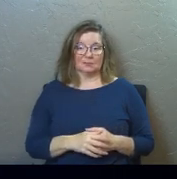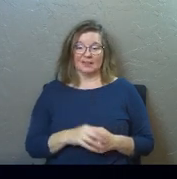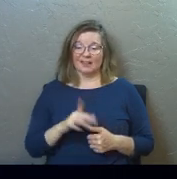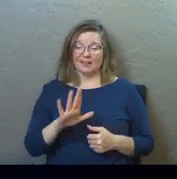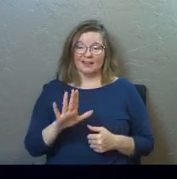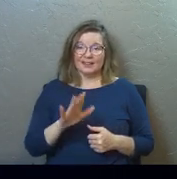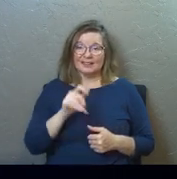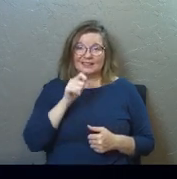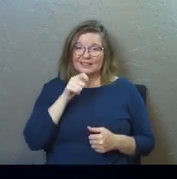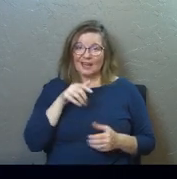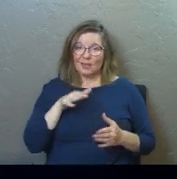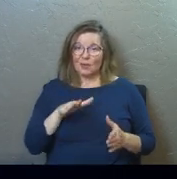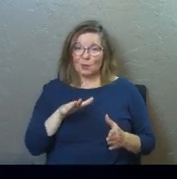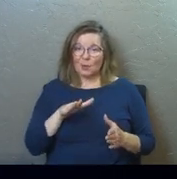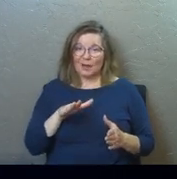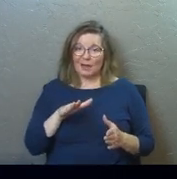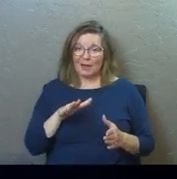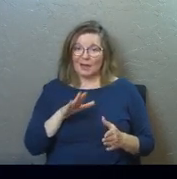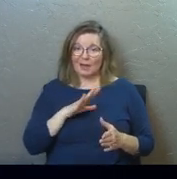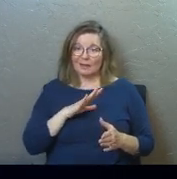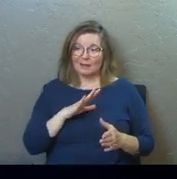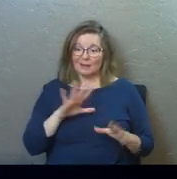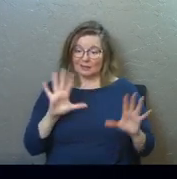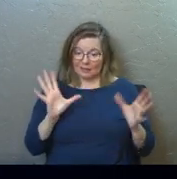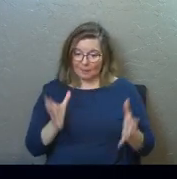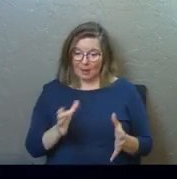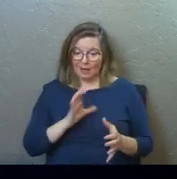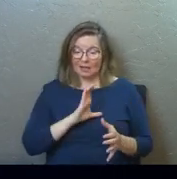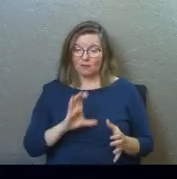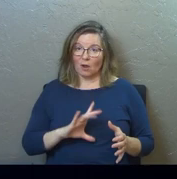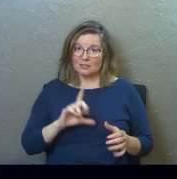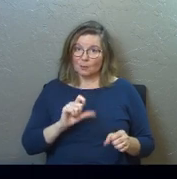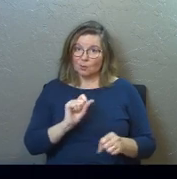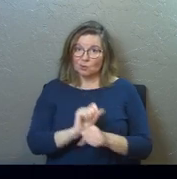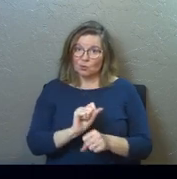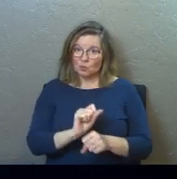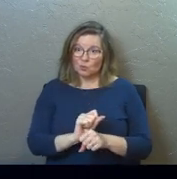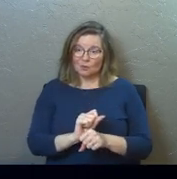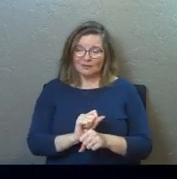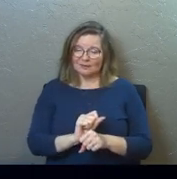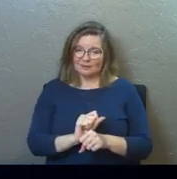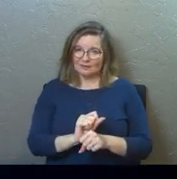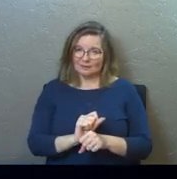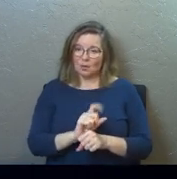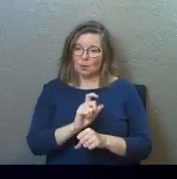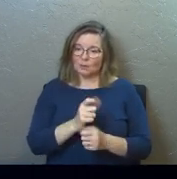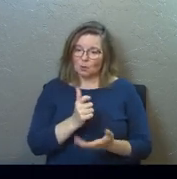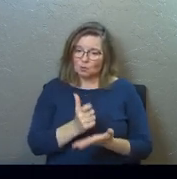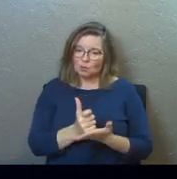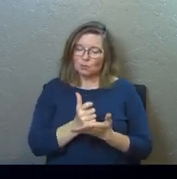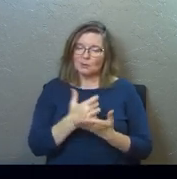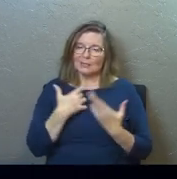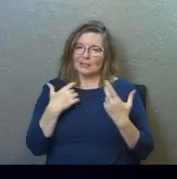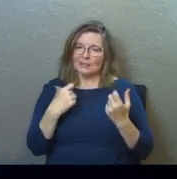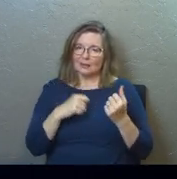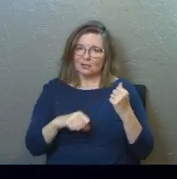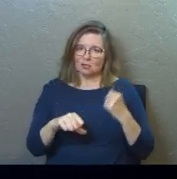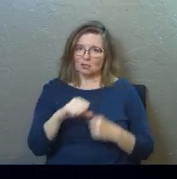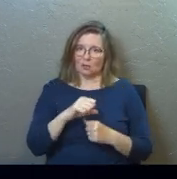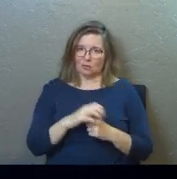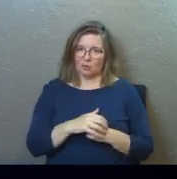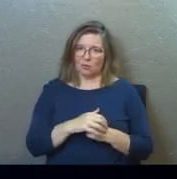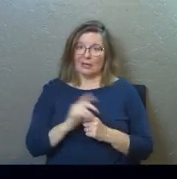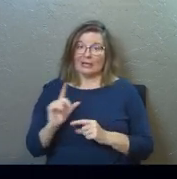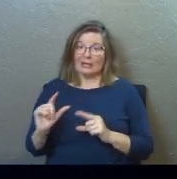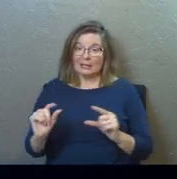This is not the way the body of Christ is supposed to work. It's supposed to heal with each other. Gossip